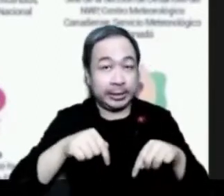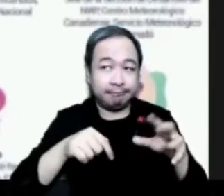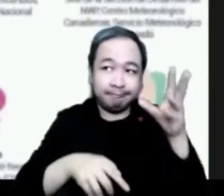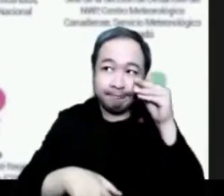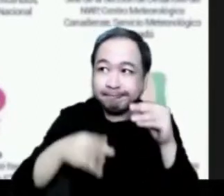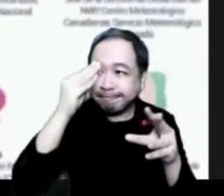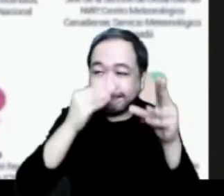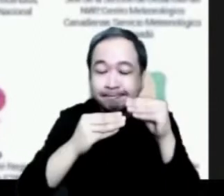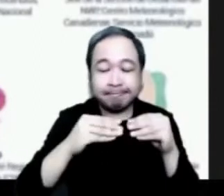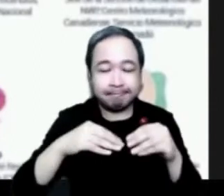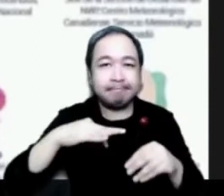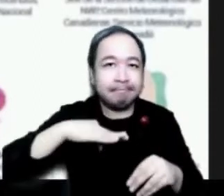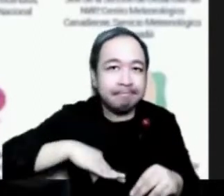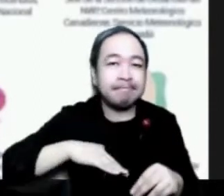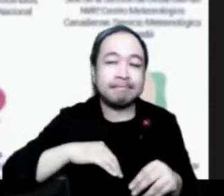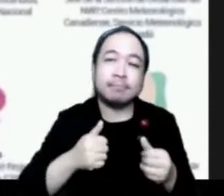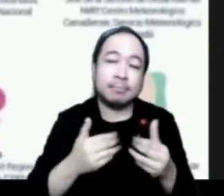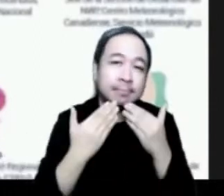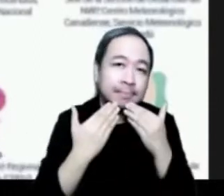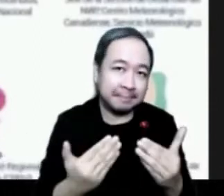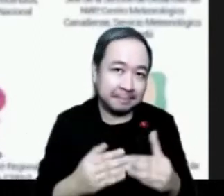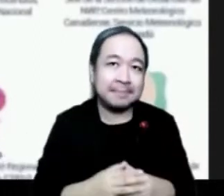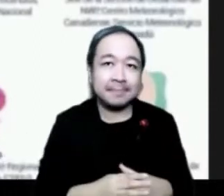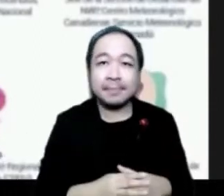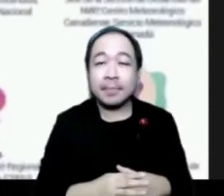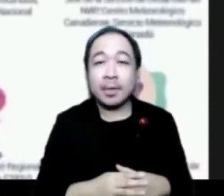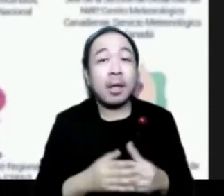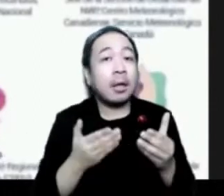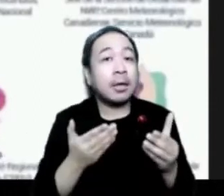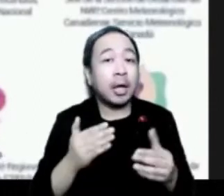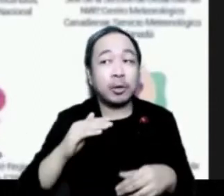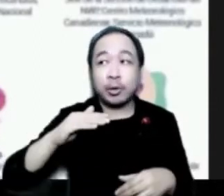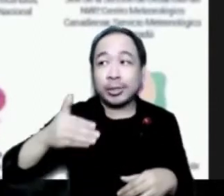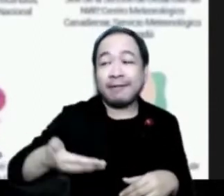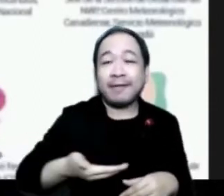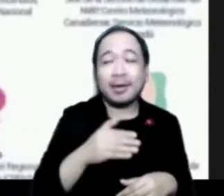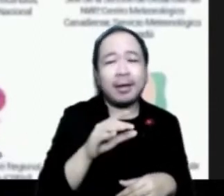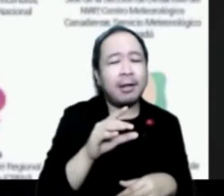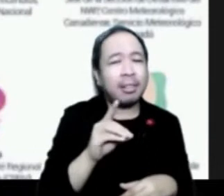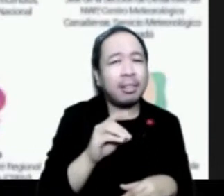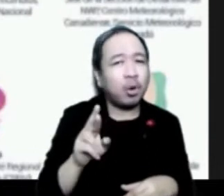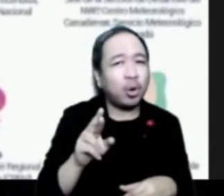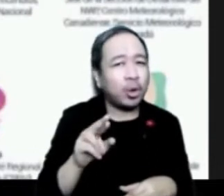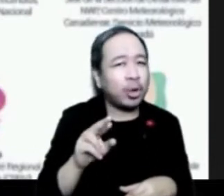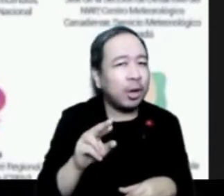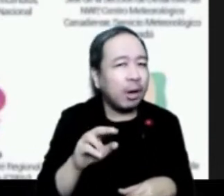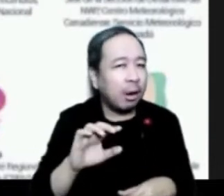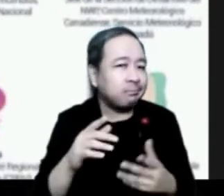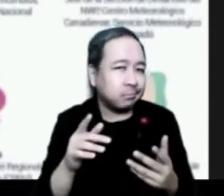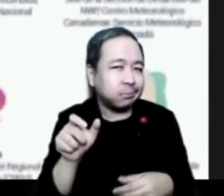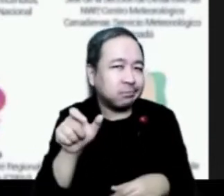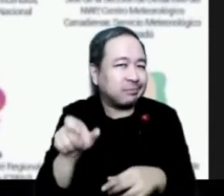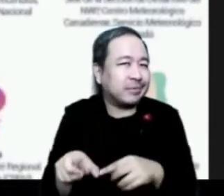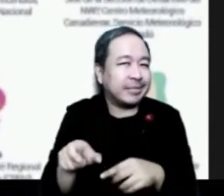audience. Thank you very much. I would like to invite to Dr. Radenko Ablovic, who is a numerical weather prediction